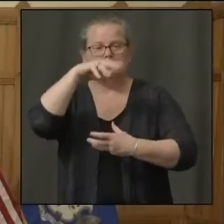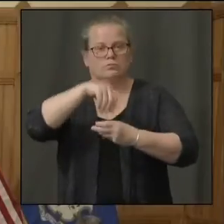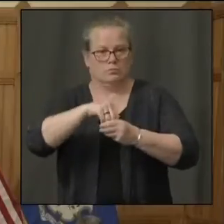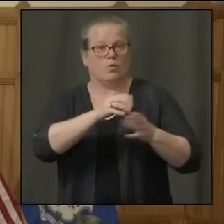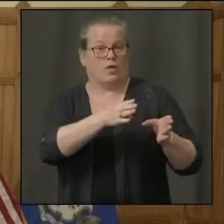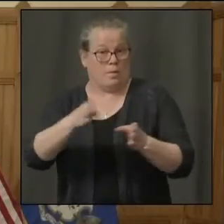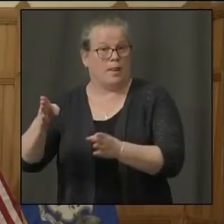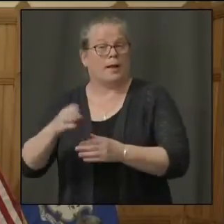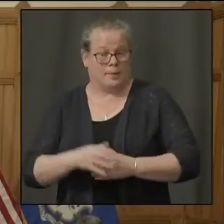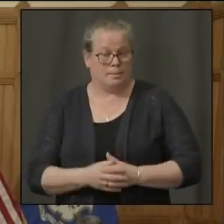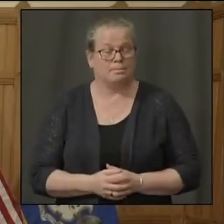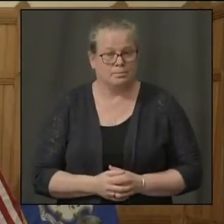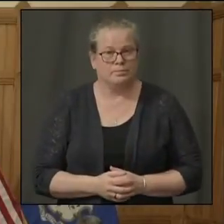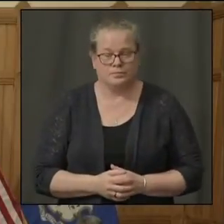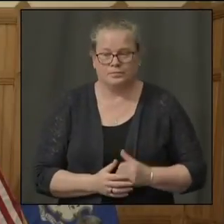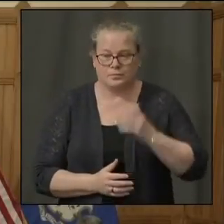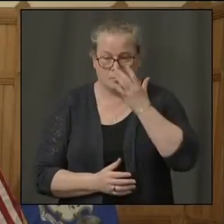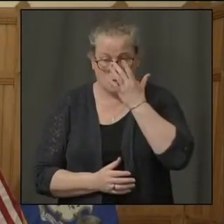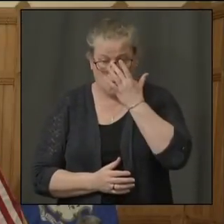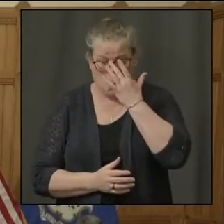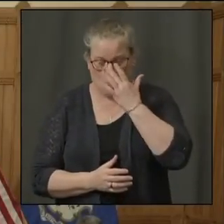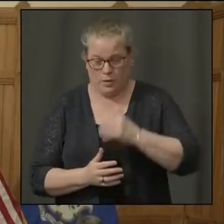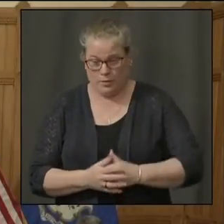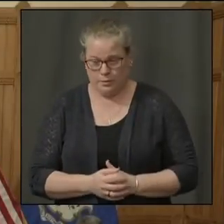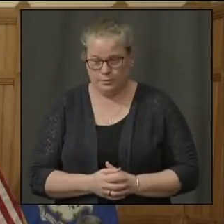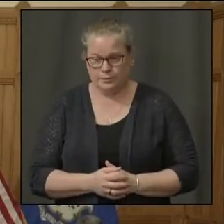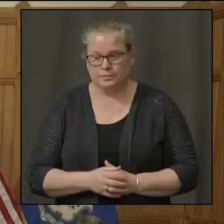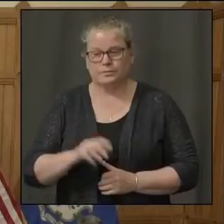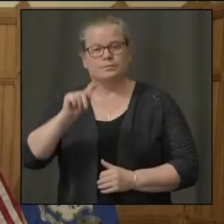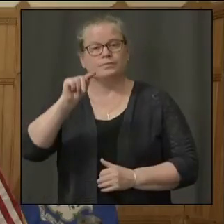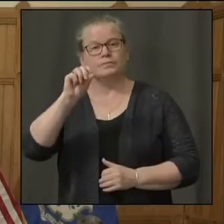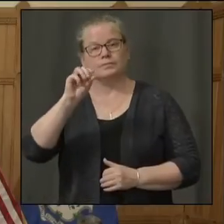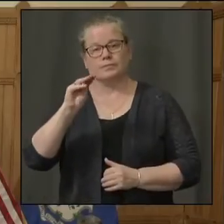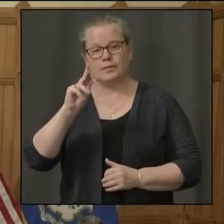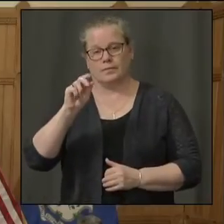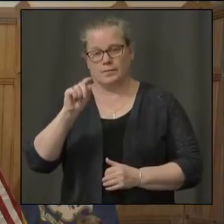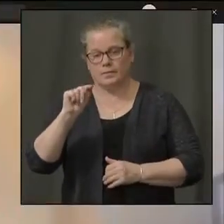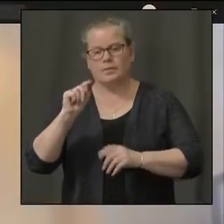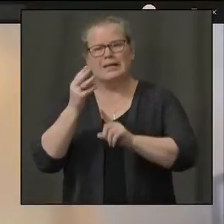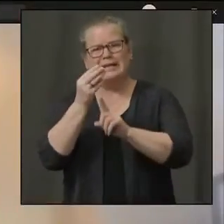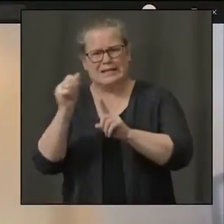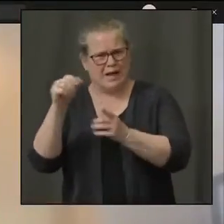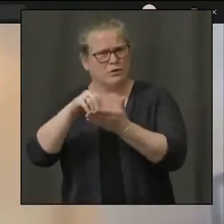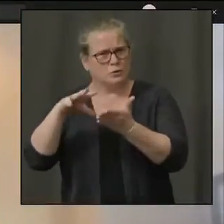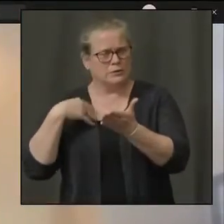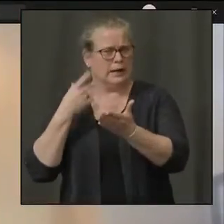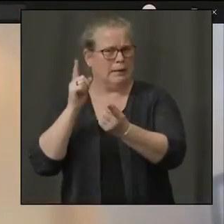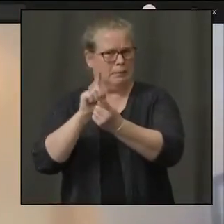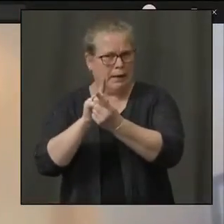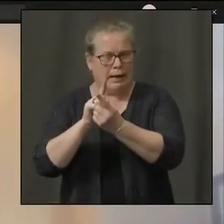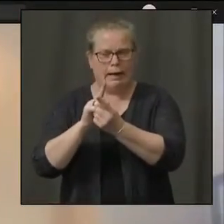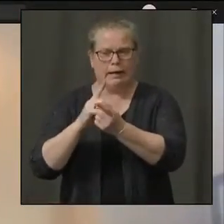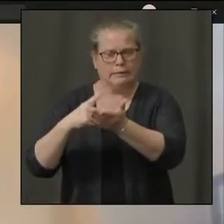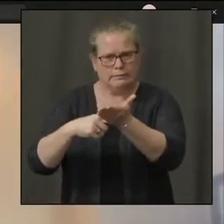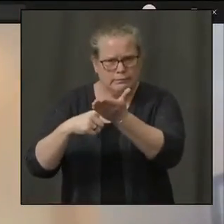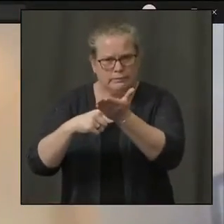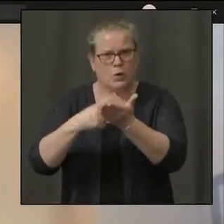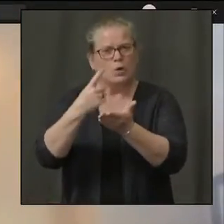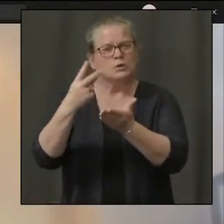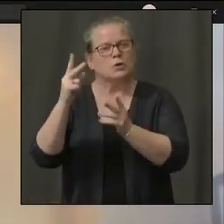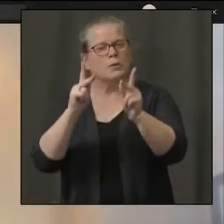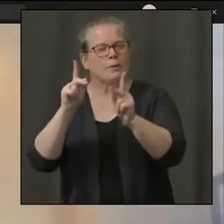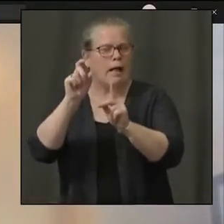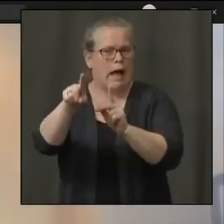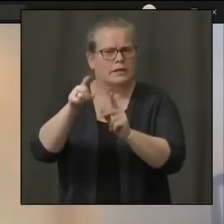of students and to a person, I asked them this question, which has been the more difficult adjustment for you, the academic